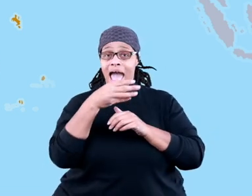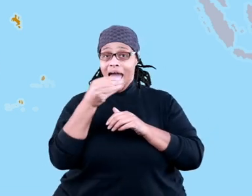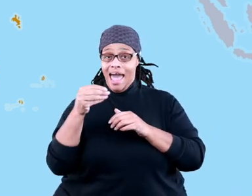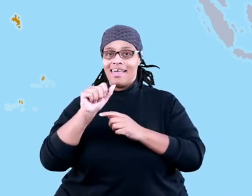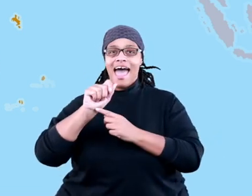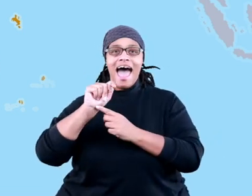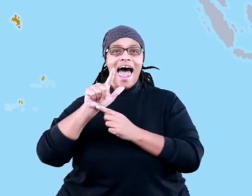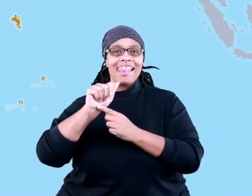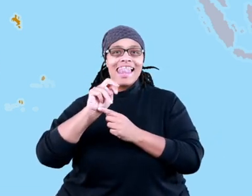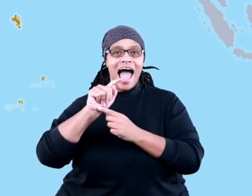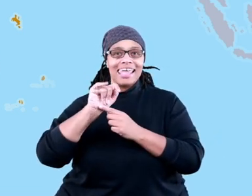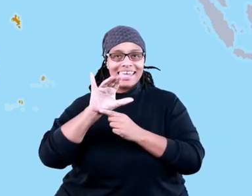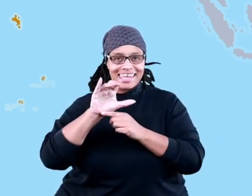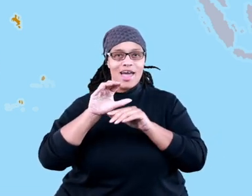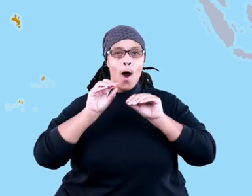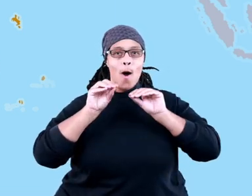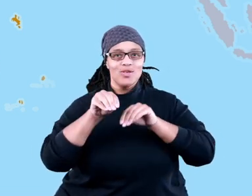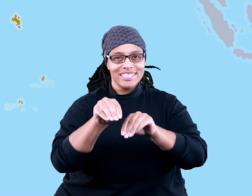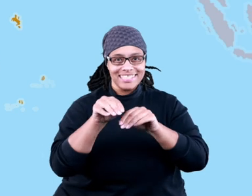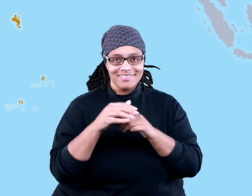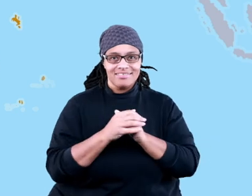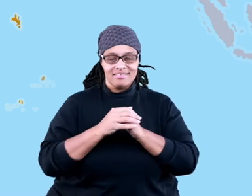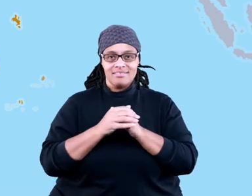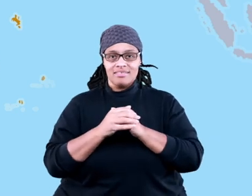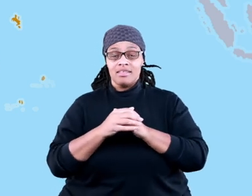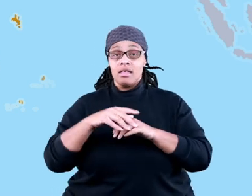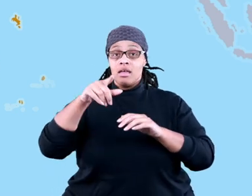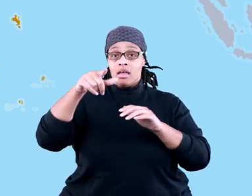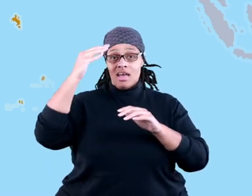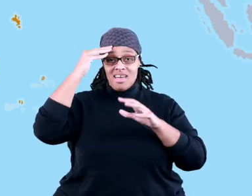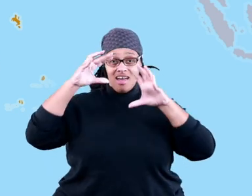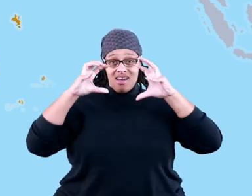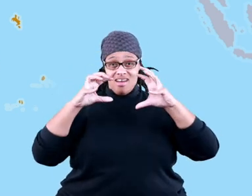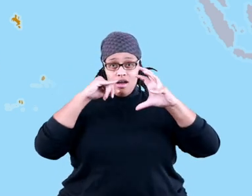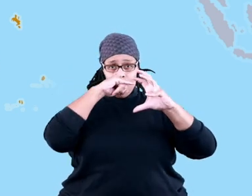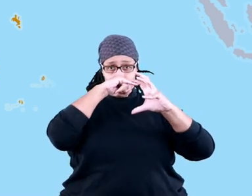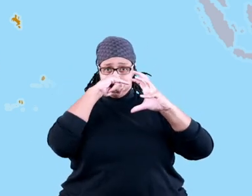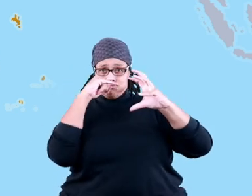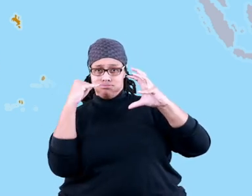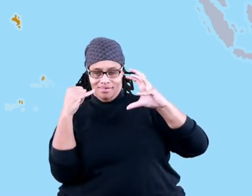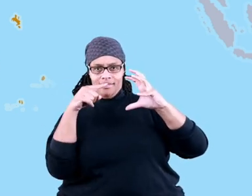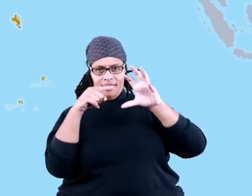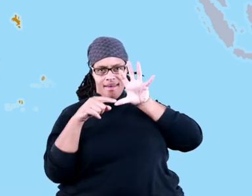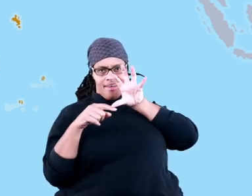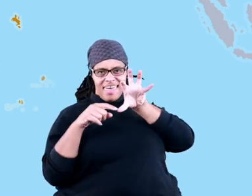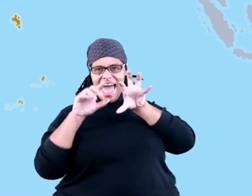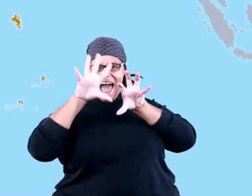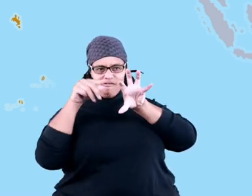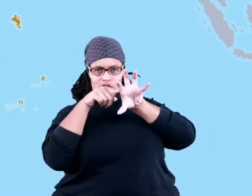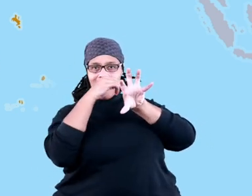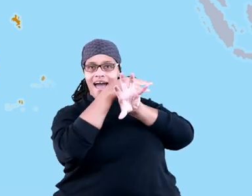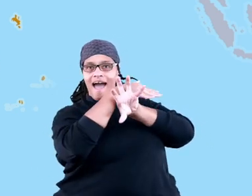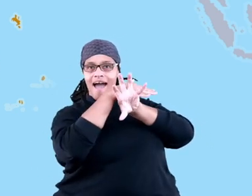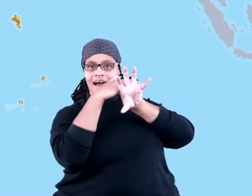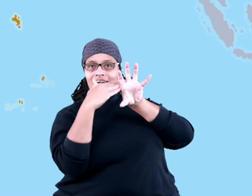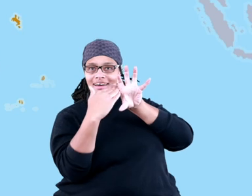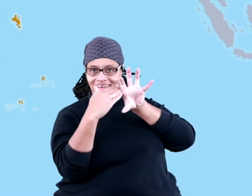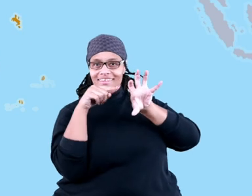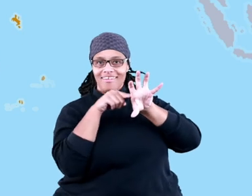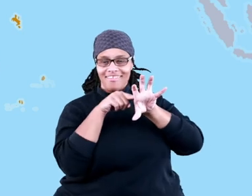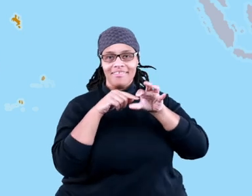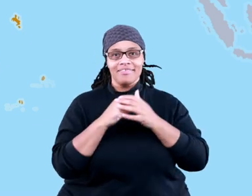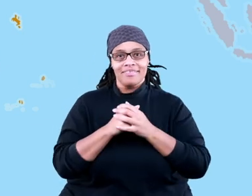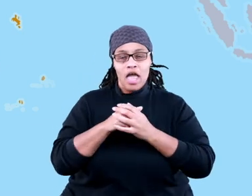and the Atlantic Ocean. It's divided in half almost equally by the equator, and